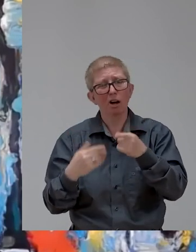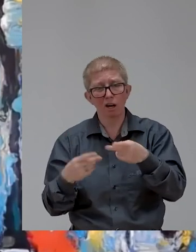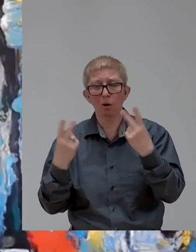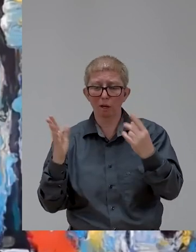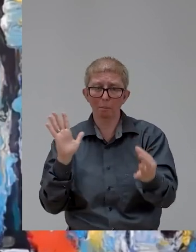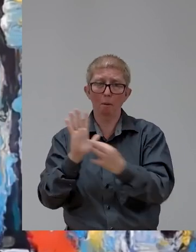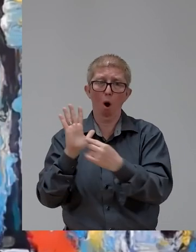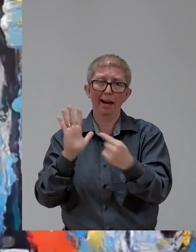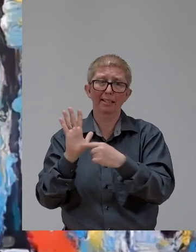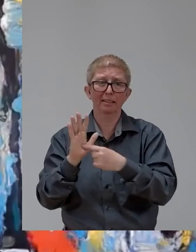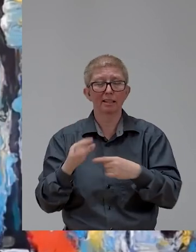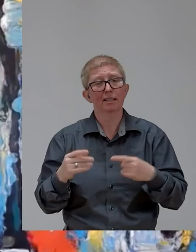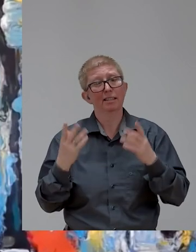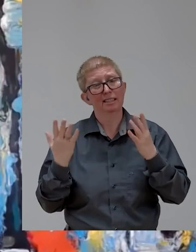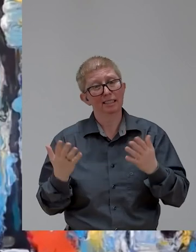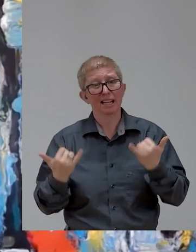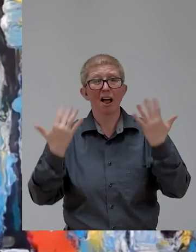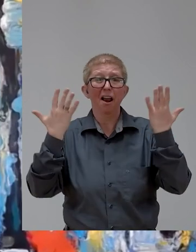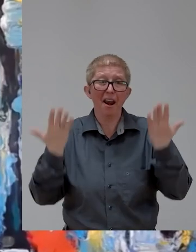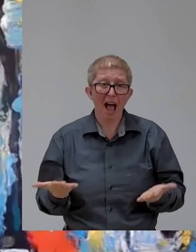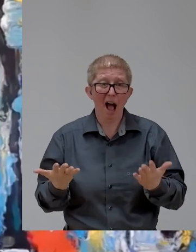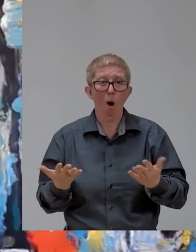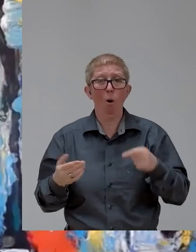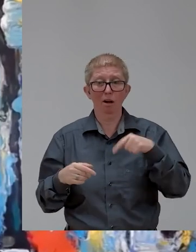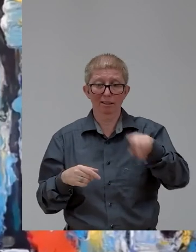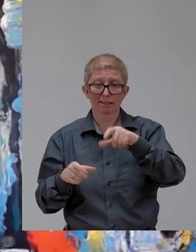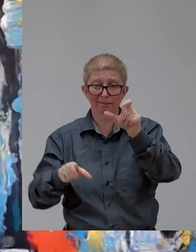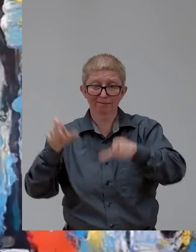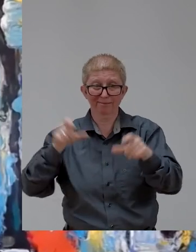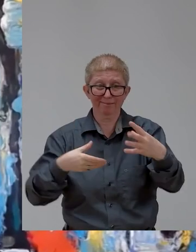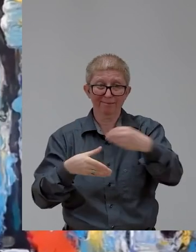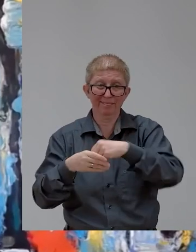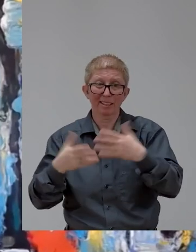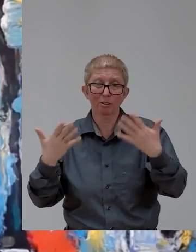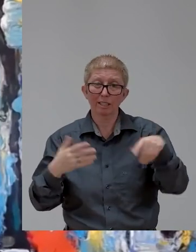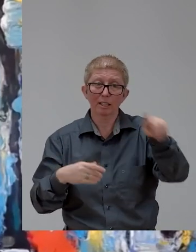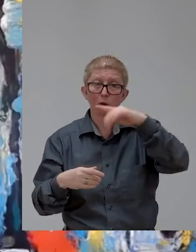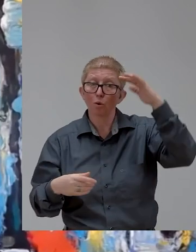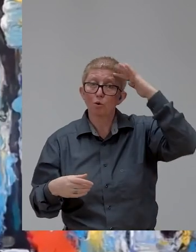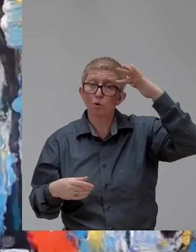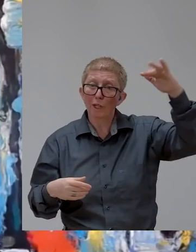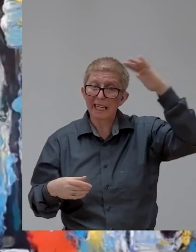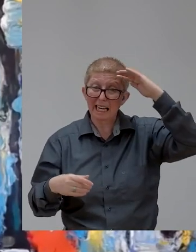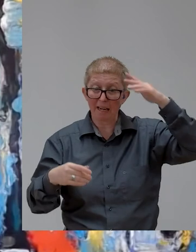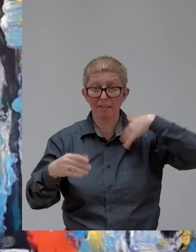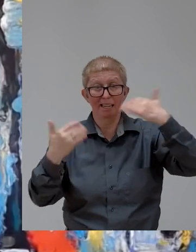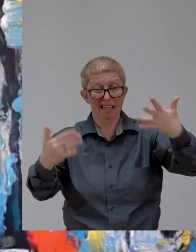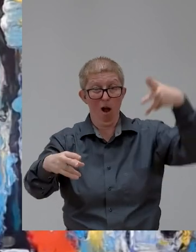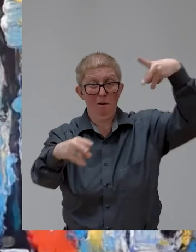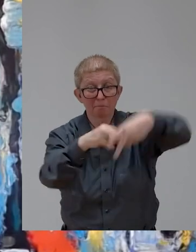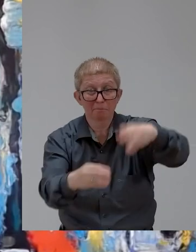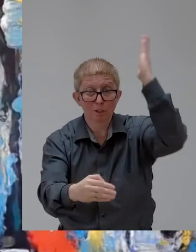now, everybody participating. This is not the end of our dreaming session. I'm inviting each and every one of you